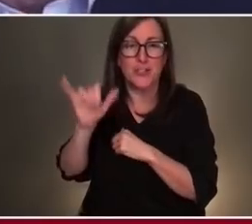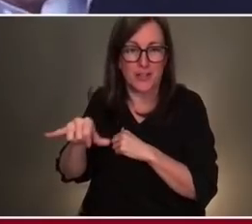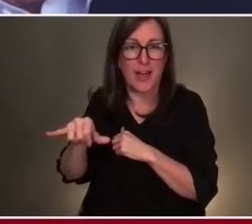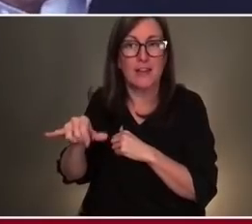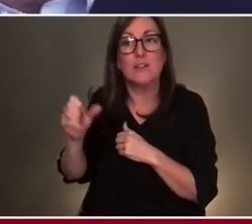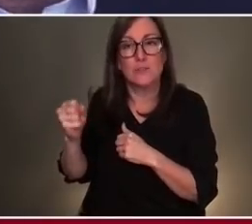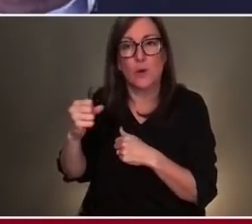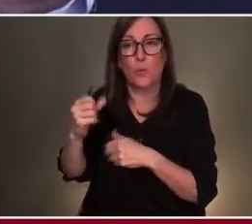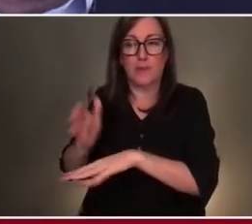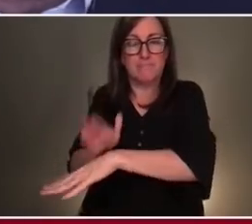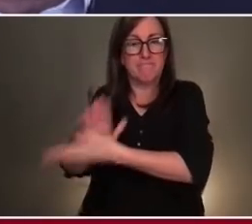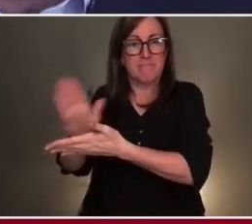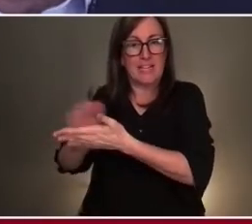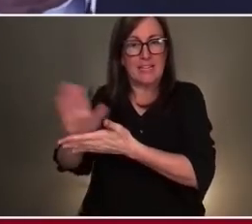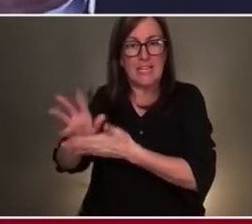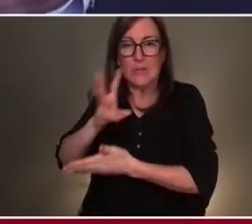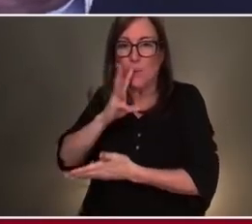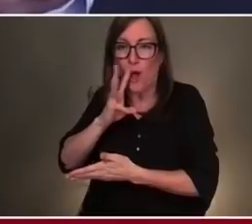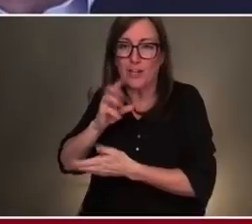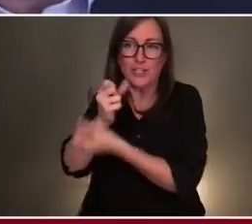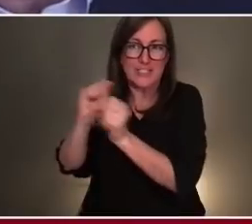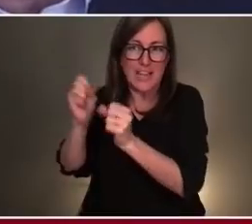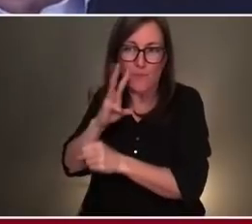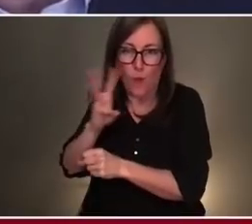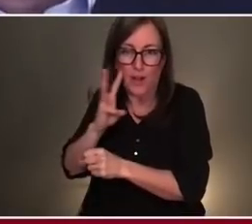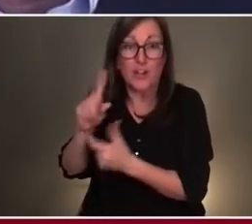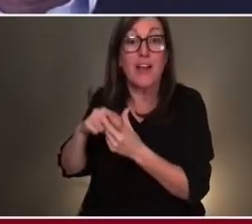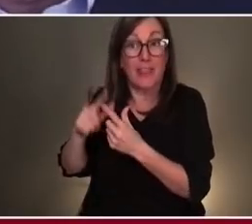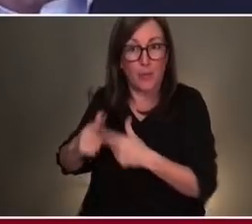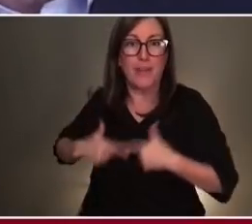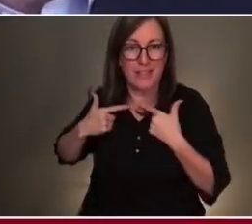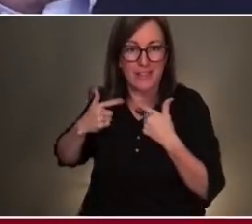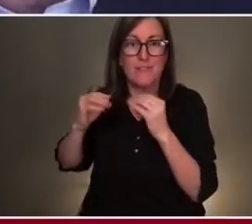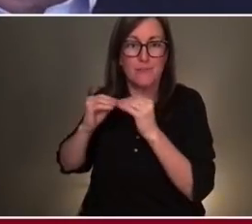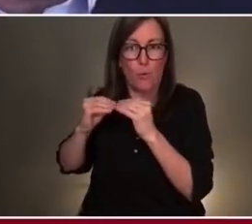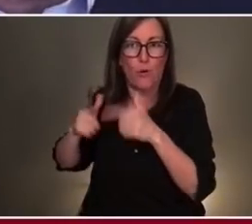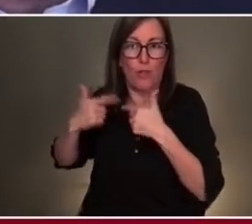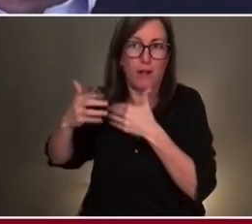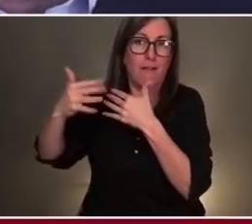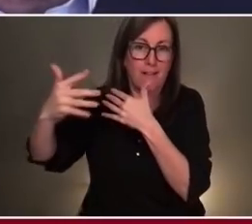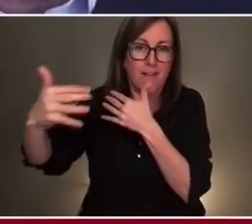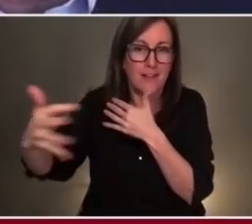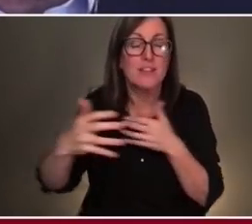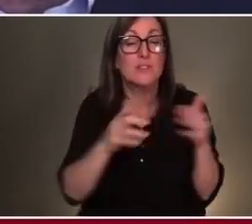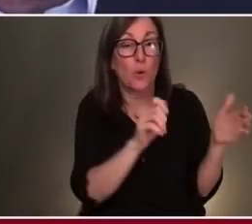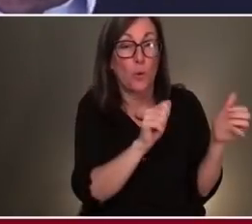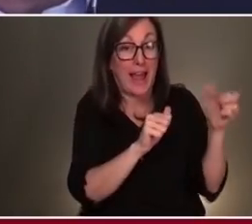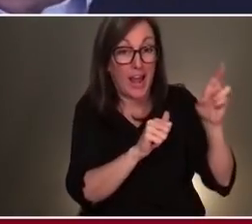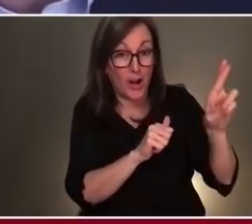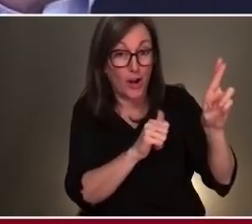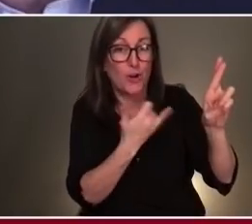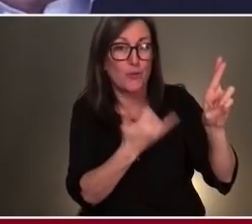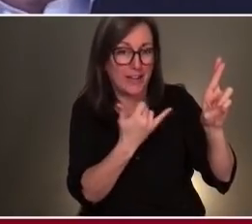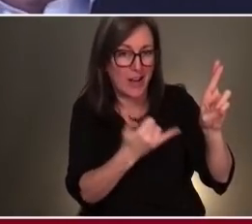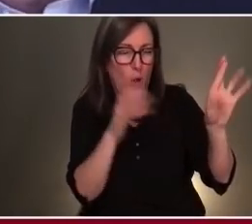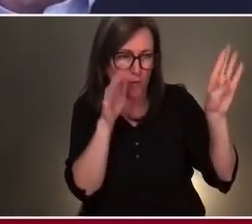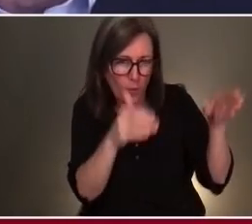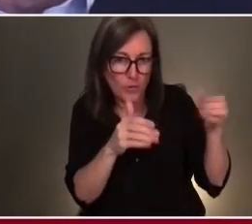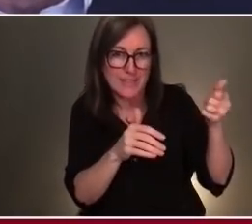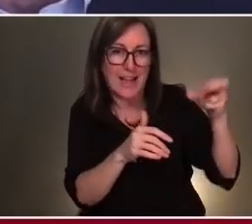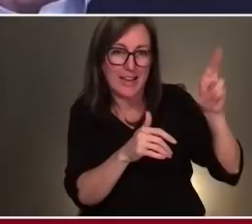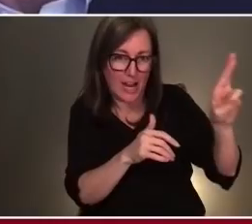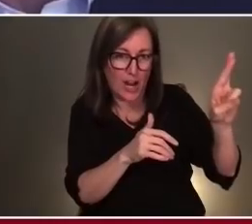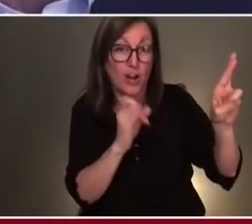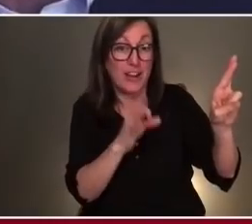did. And a safe water system. And so I think the whole point about air is only going to become more important that way, and I agree with you 100%.